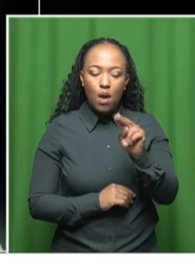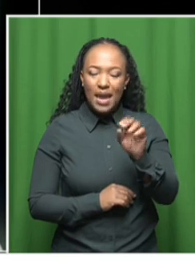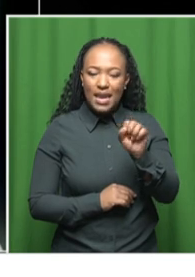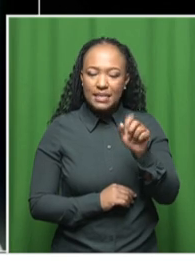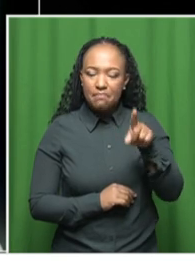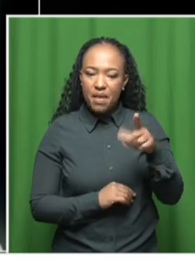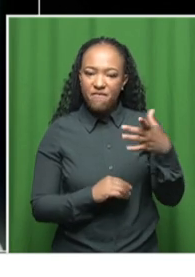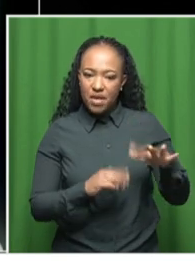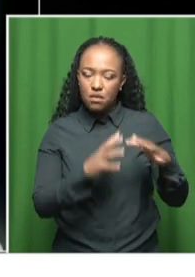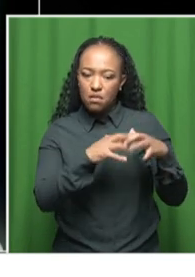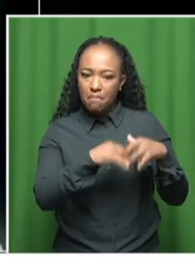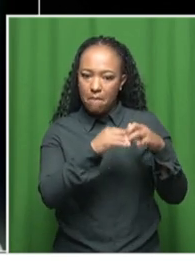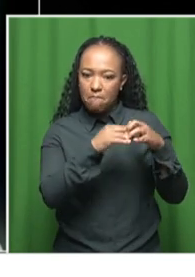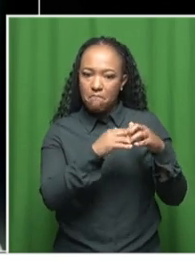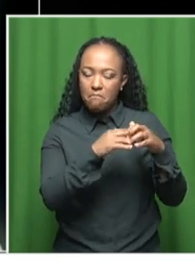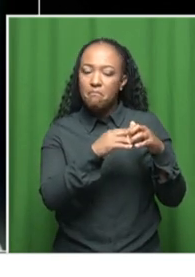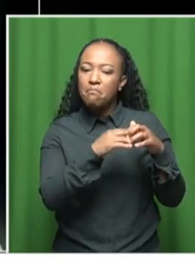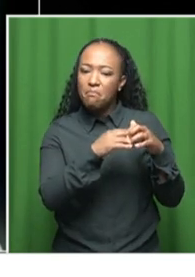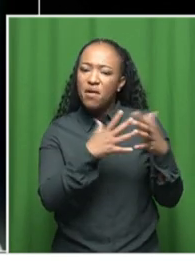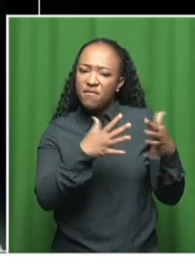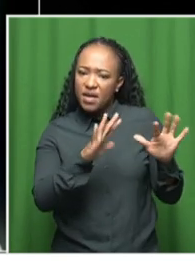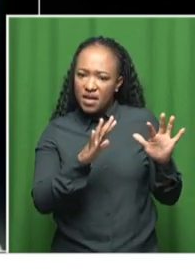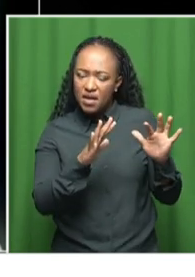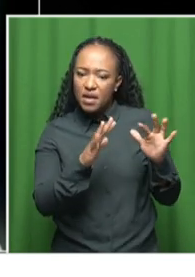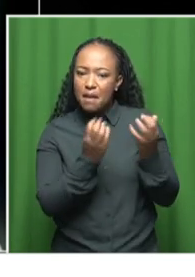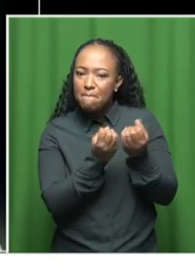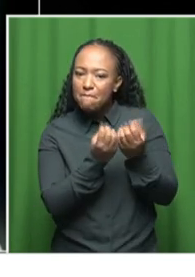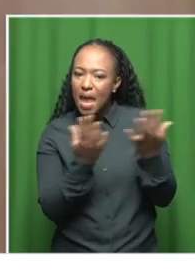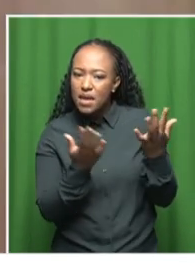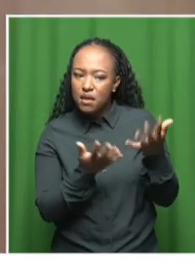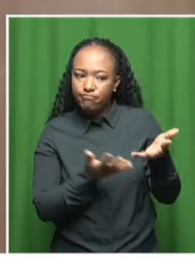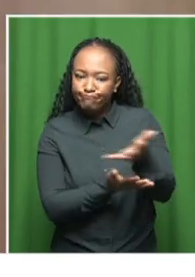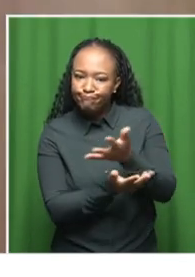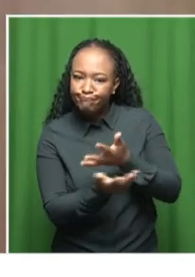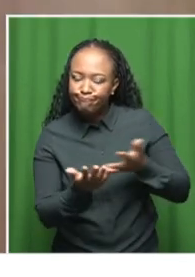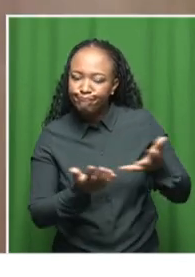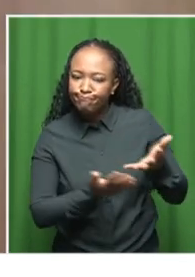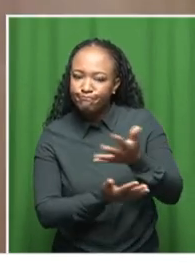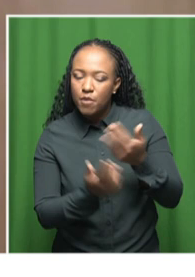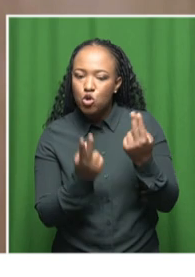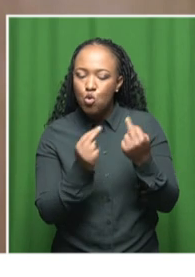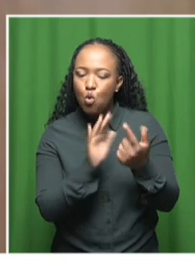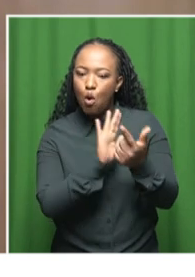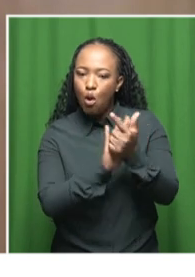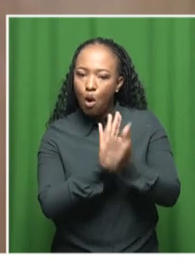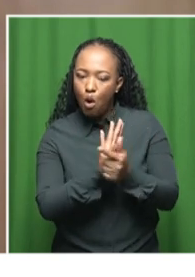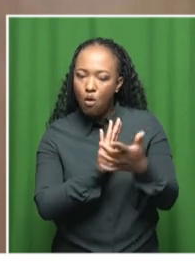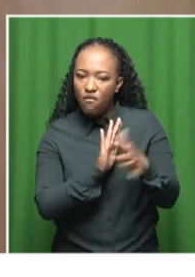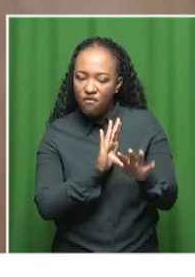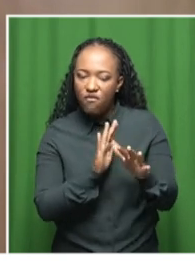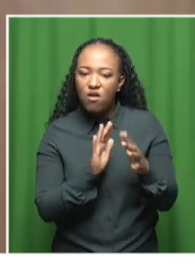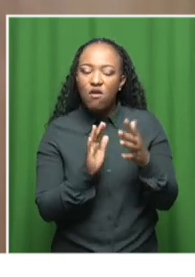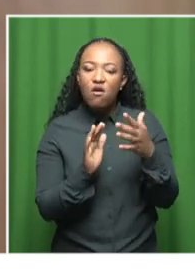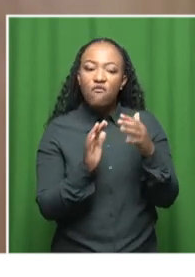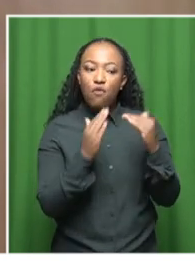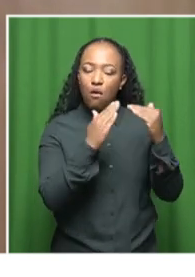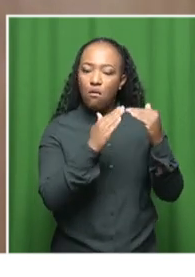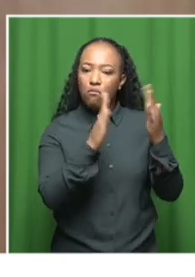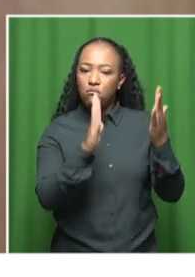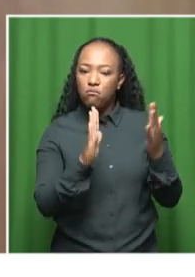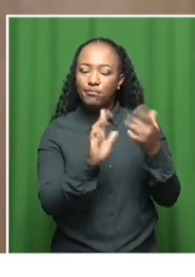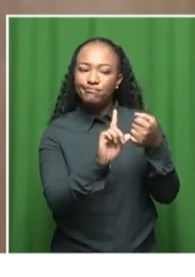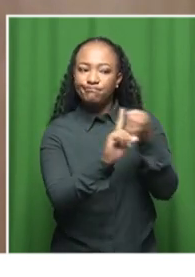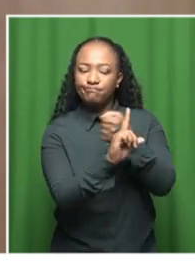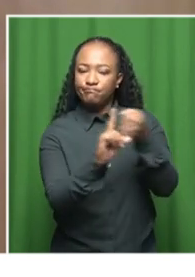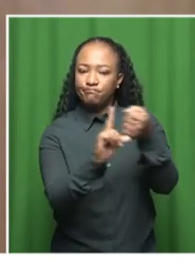summits. You know, there's a lot of conversations around new legislation. The Domestic Violence Act has been, new amendments